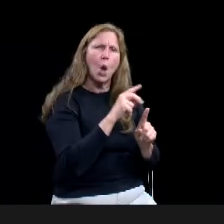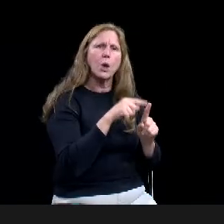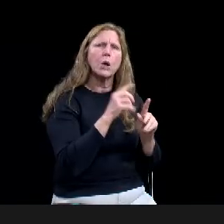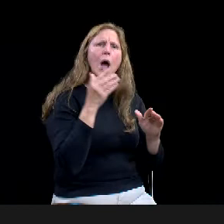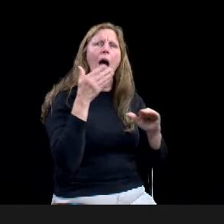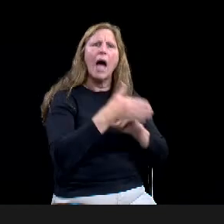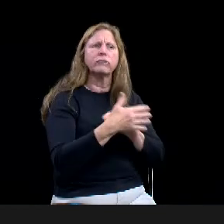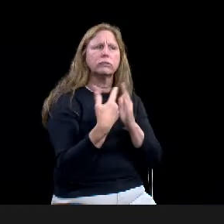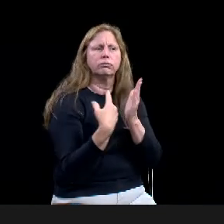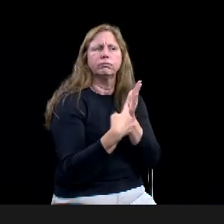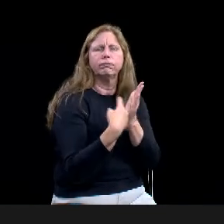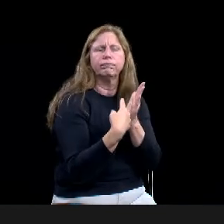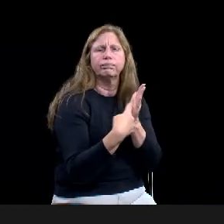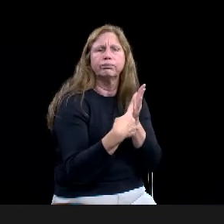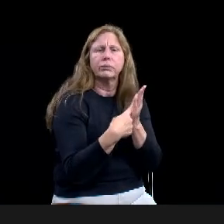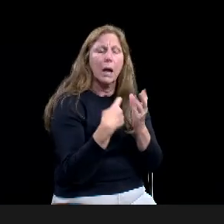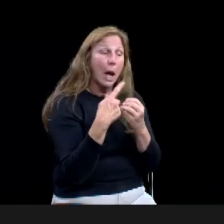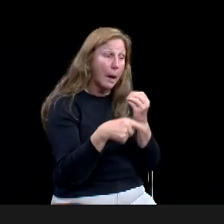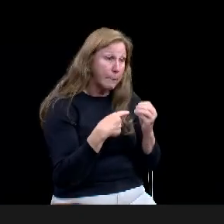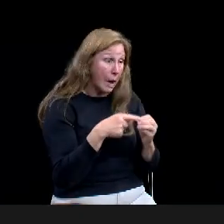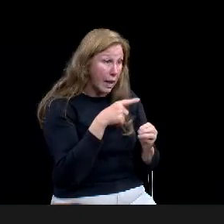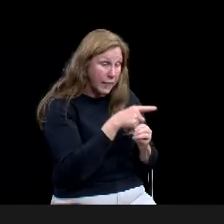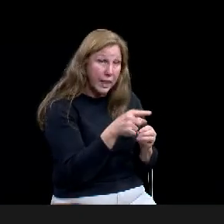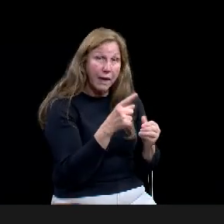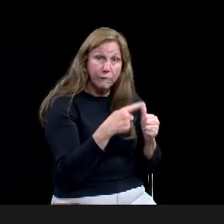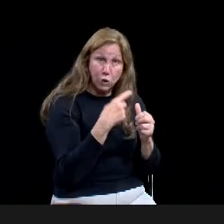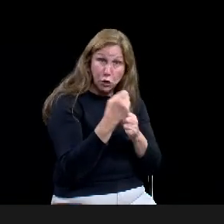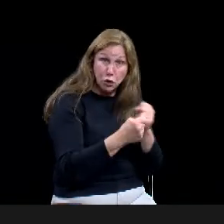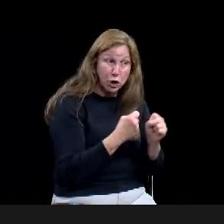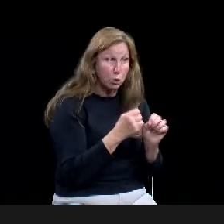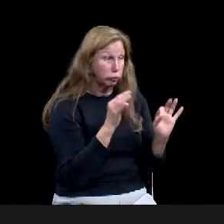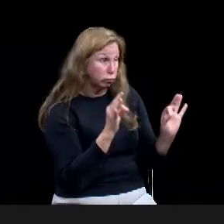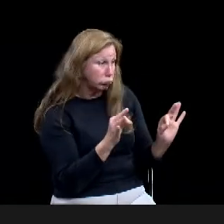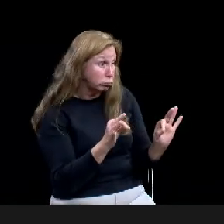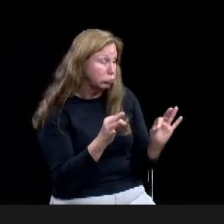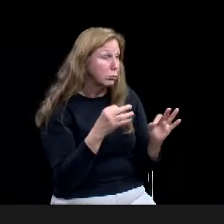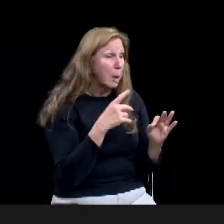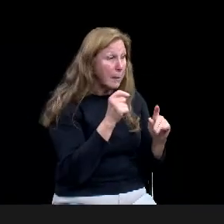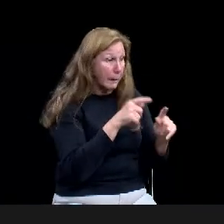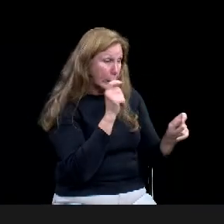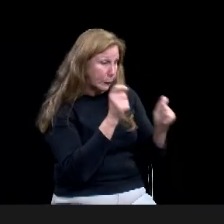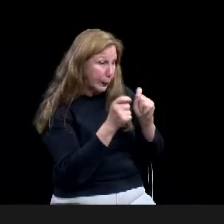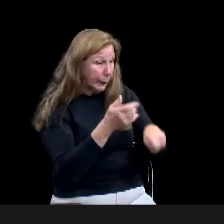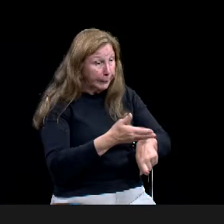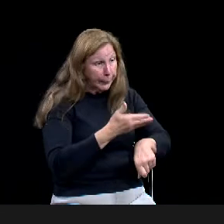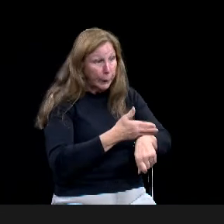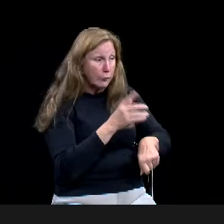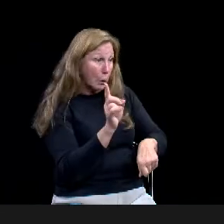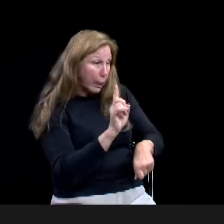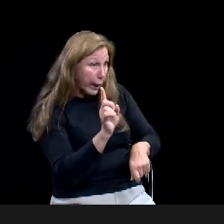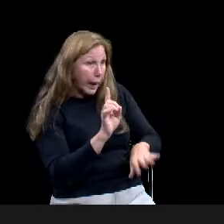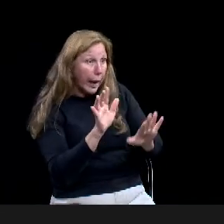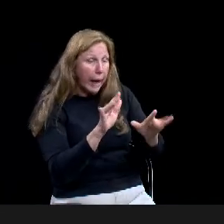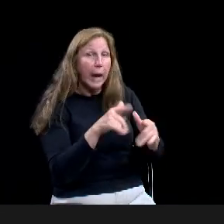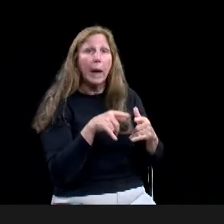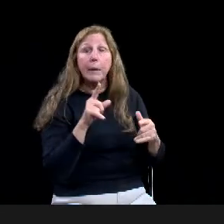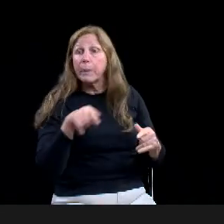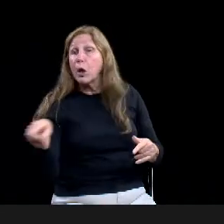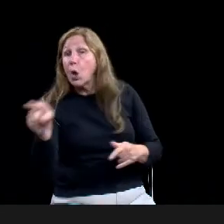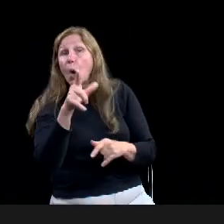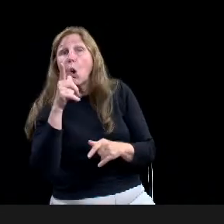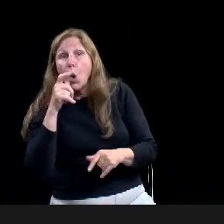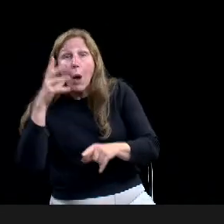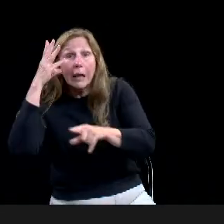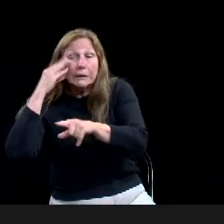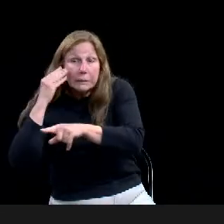Maybe some feedback from those that received grants or those that applied for grants, but didn't receive any money and just